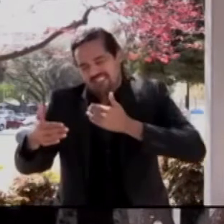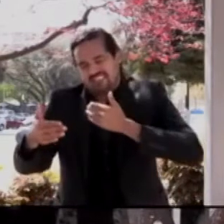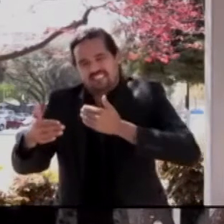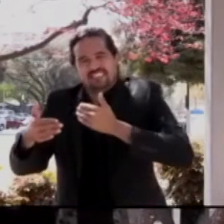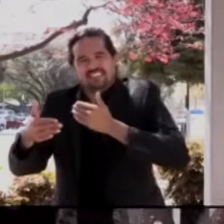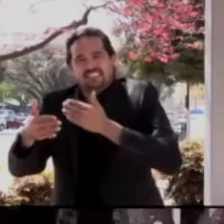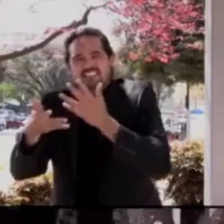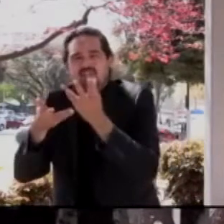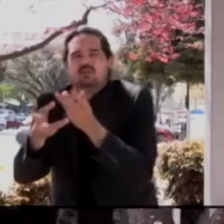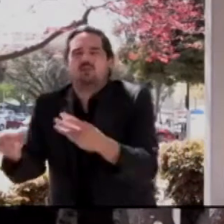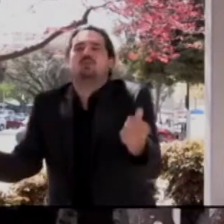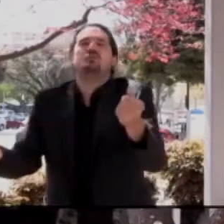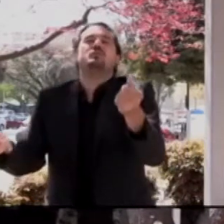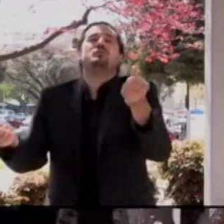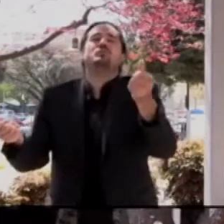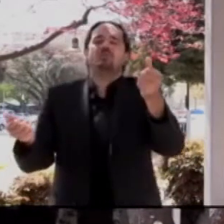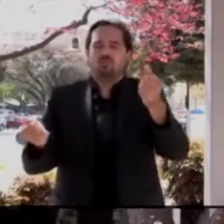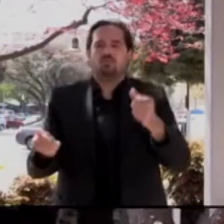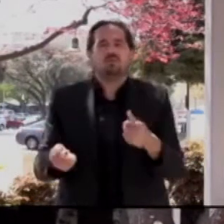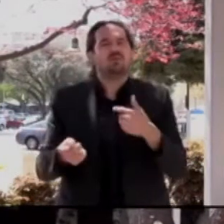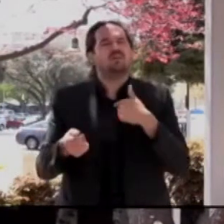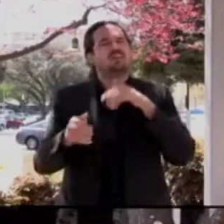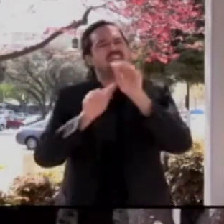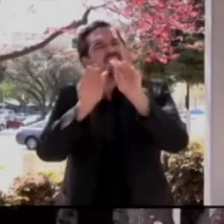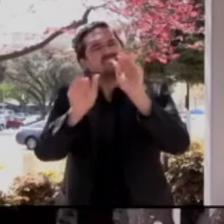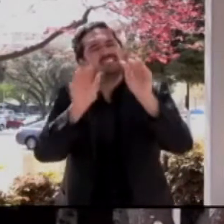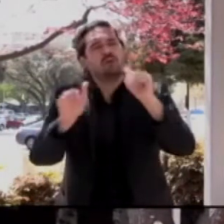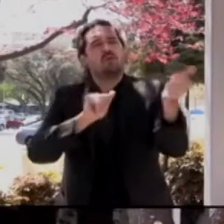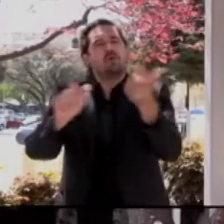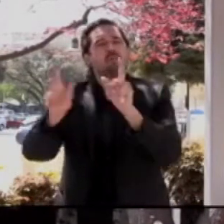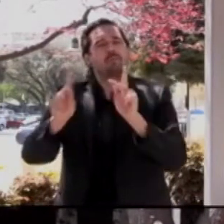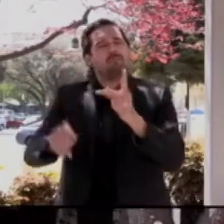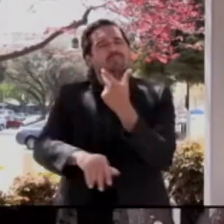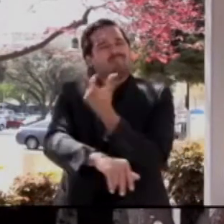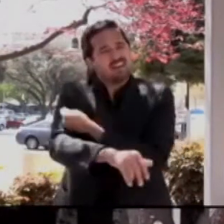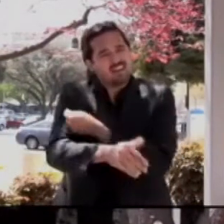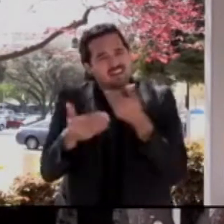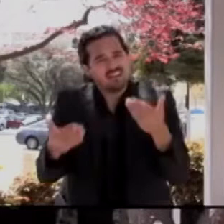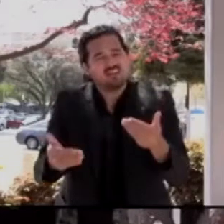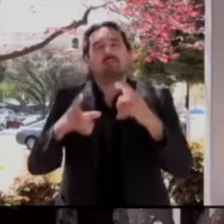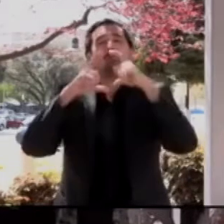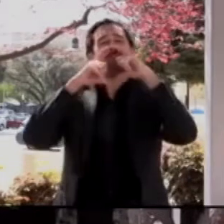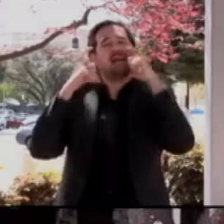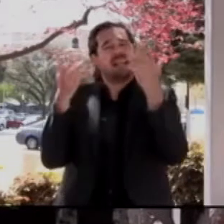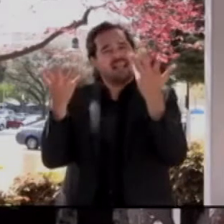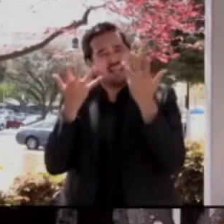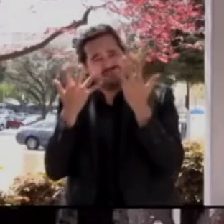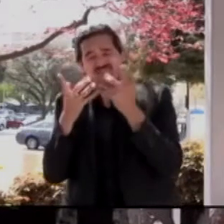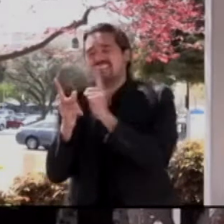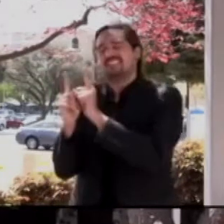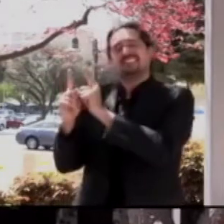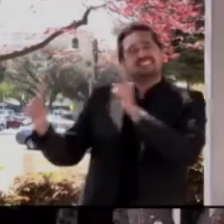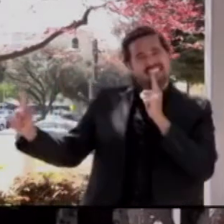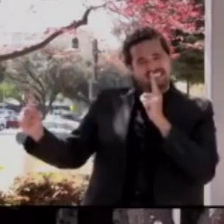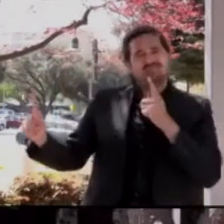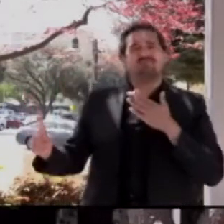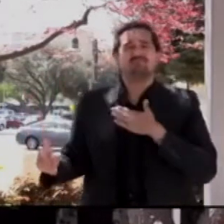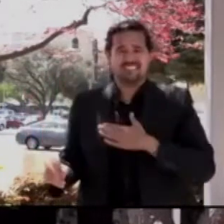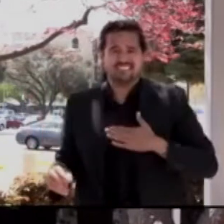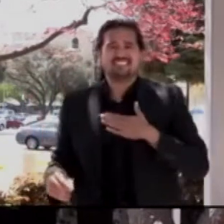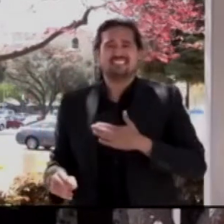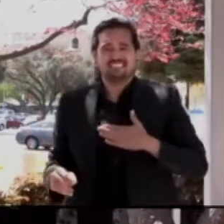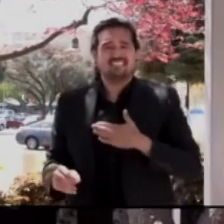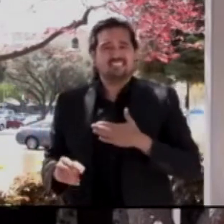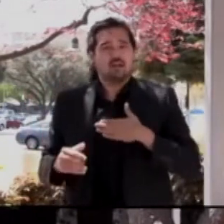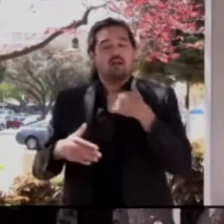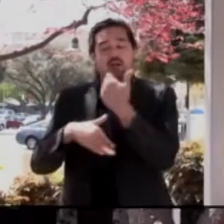everybody get vaccinated as soon as possible. That's the best way we could finally open up the economy and regain our freedom. Thank you very much for